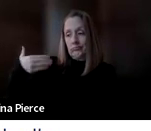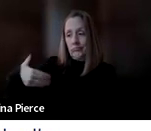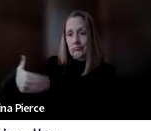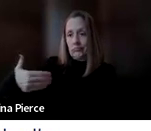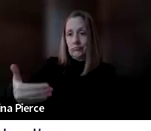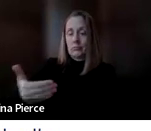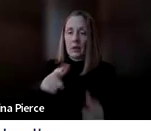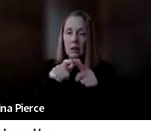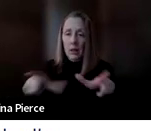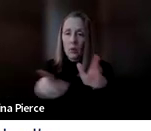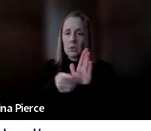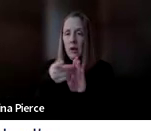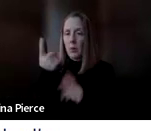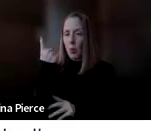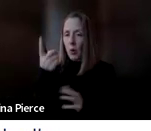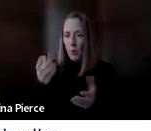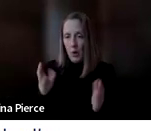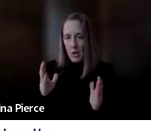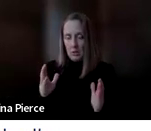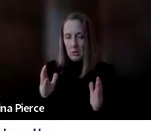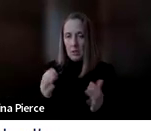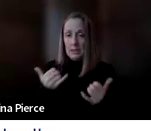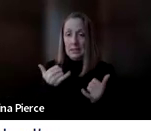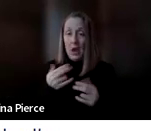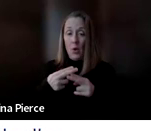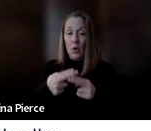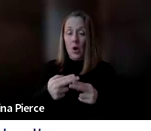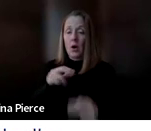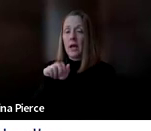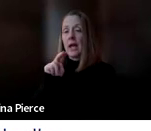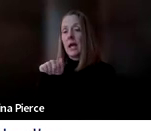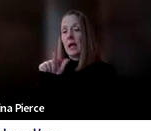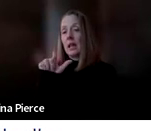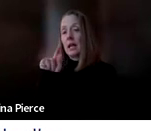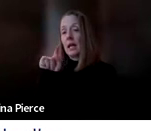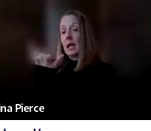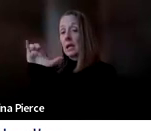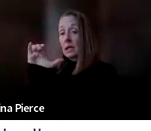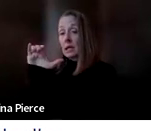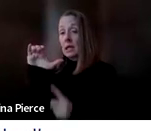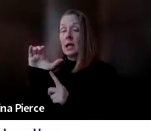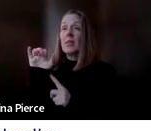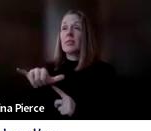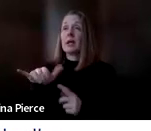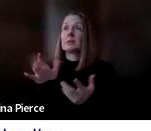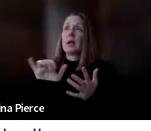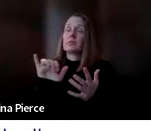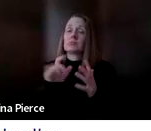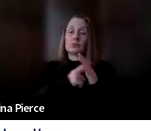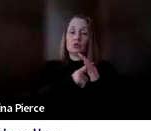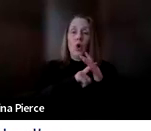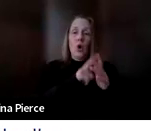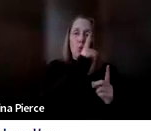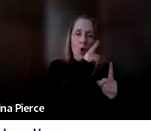in kind of one way. Now we call it analytic language development and that's sort of like the, you we start out at the single word